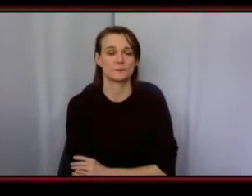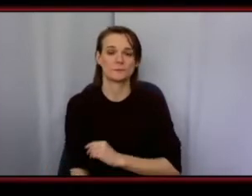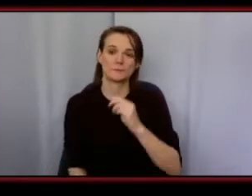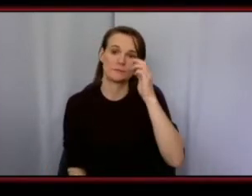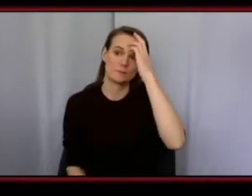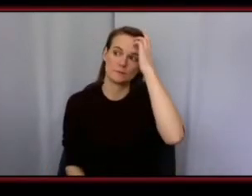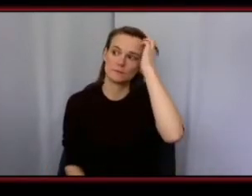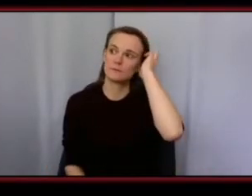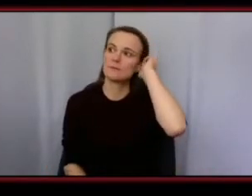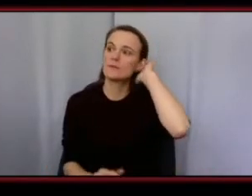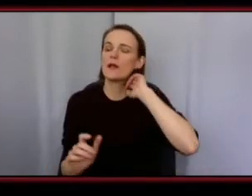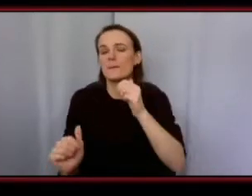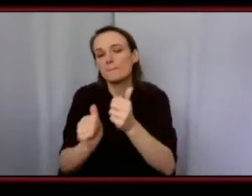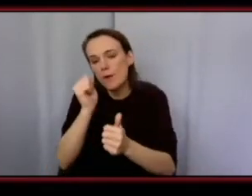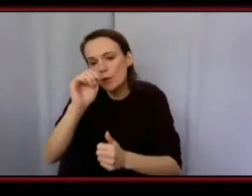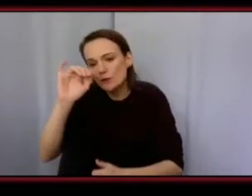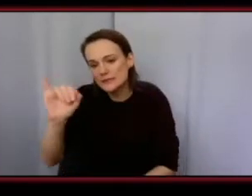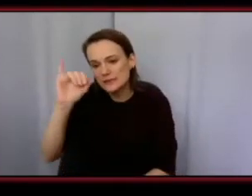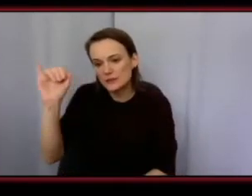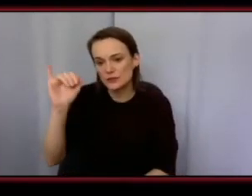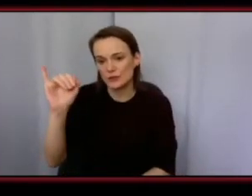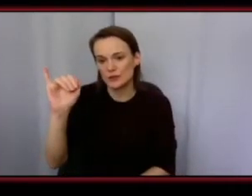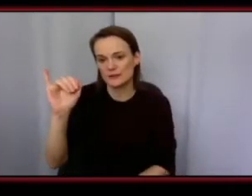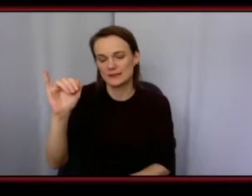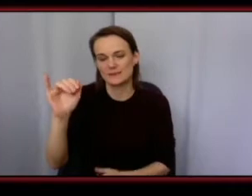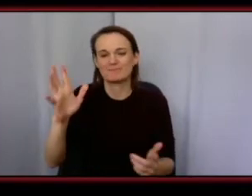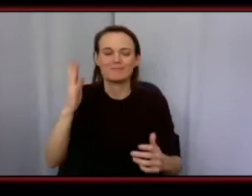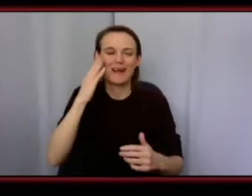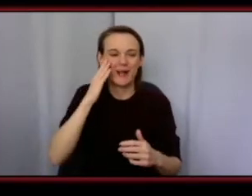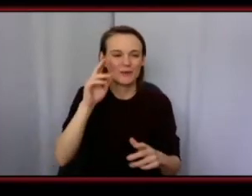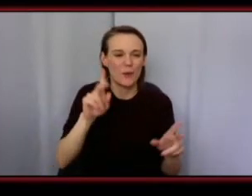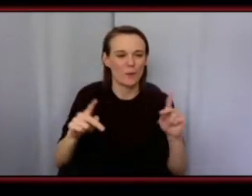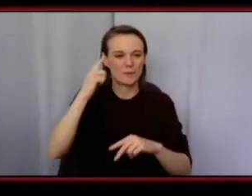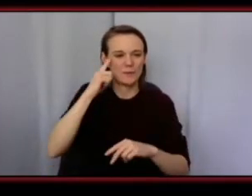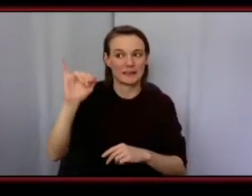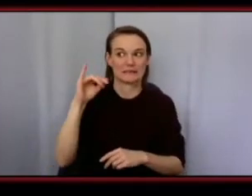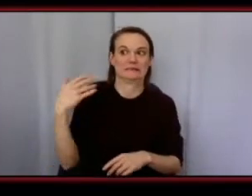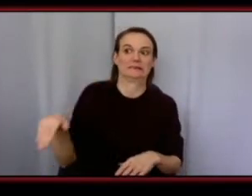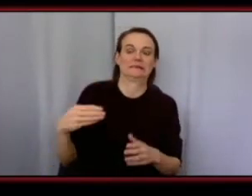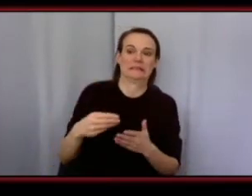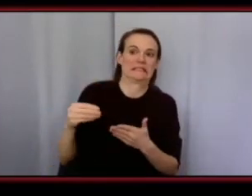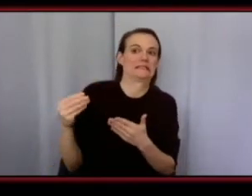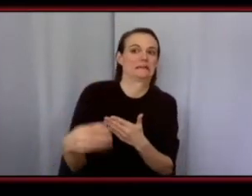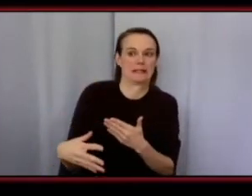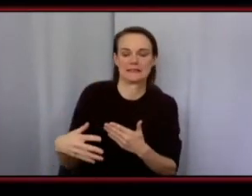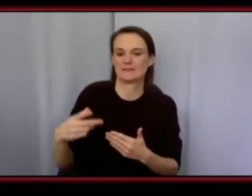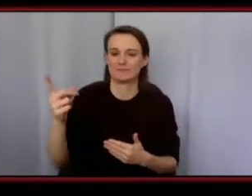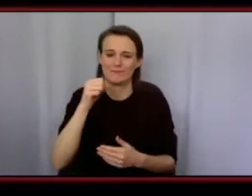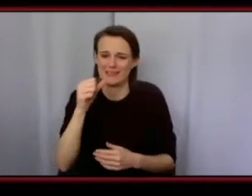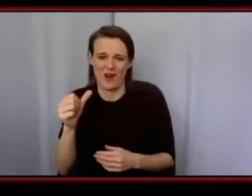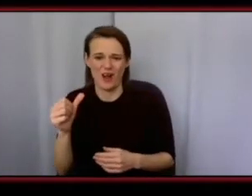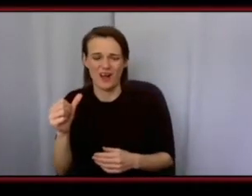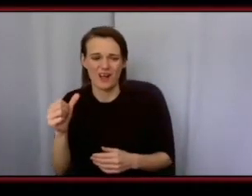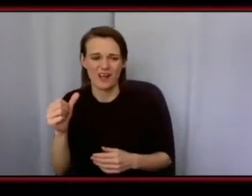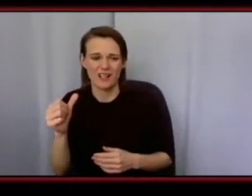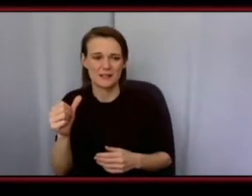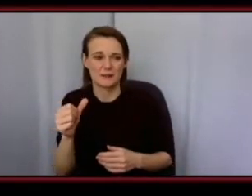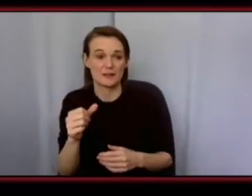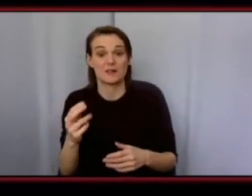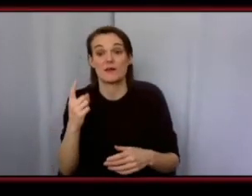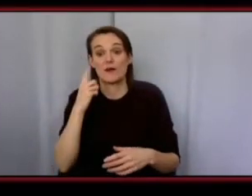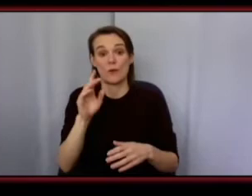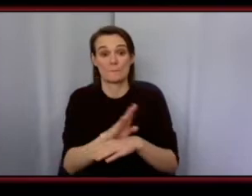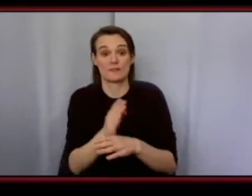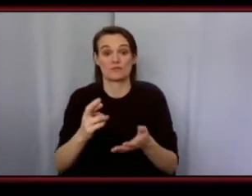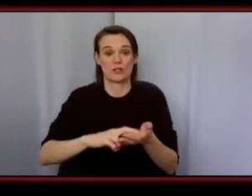most insurances are not as expensive as you think and even registering a business name is about and someone can correct me